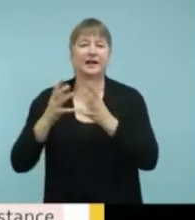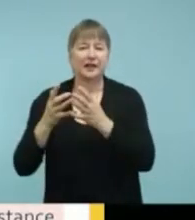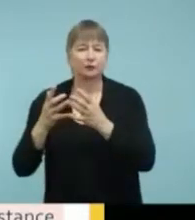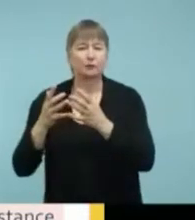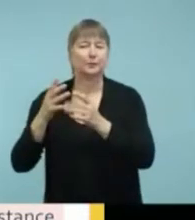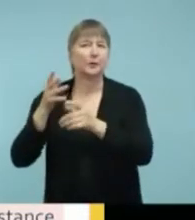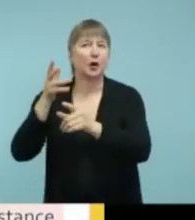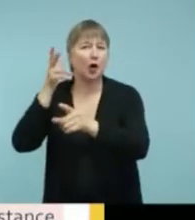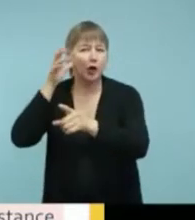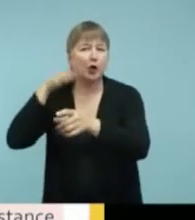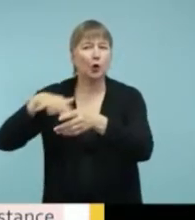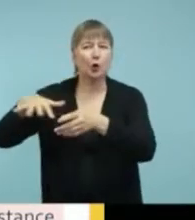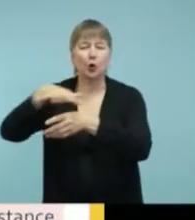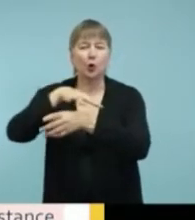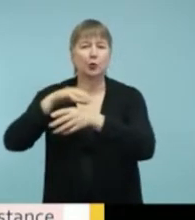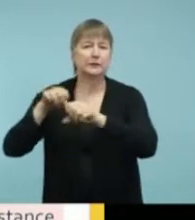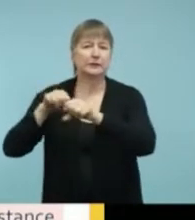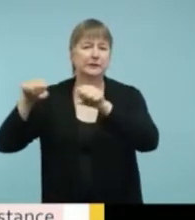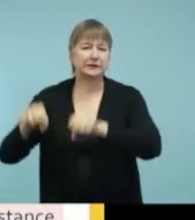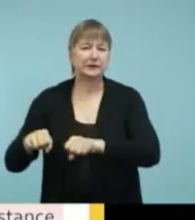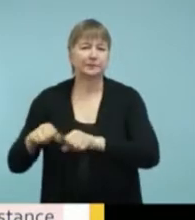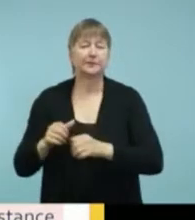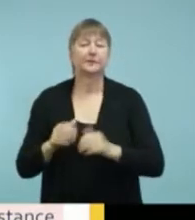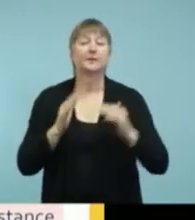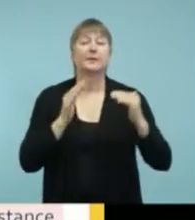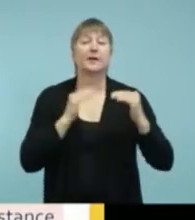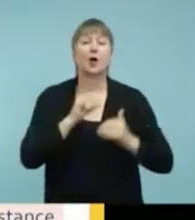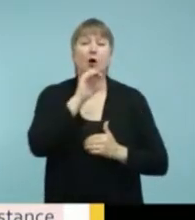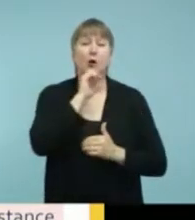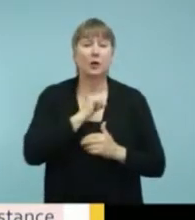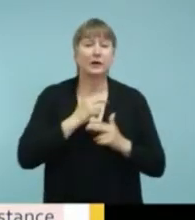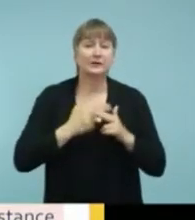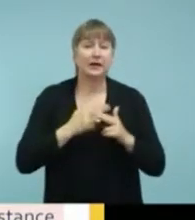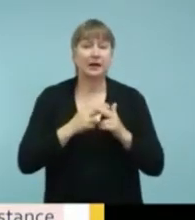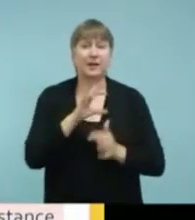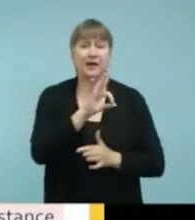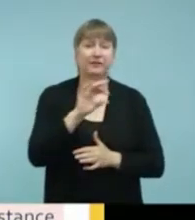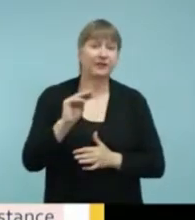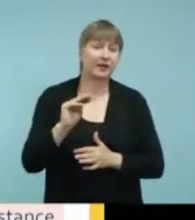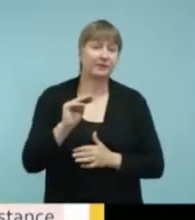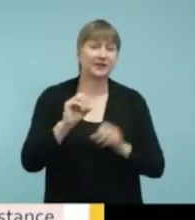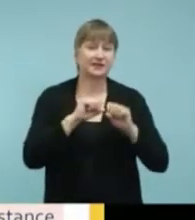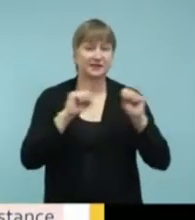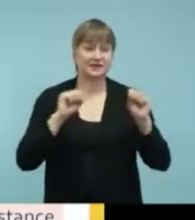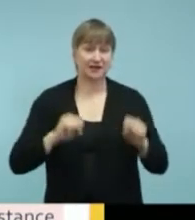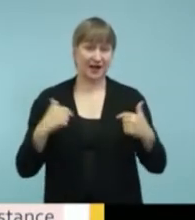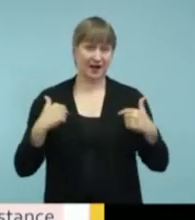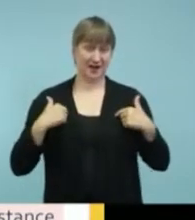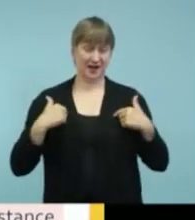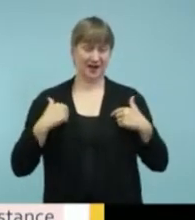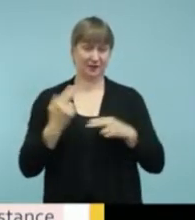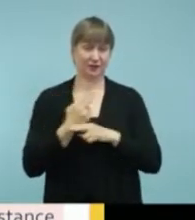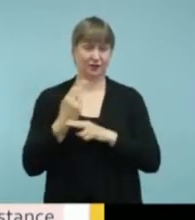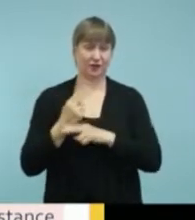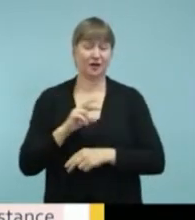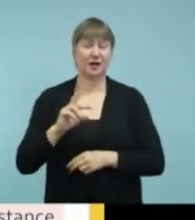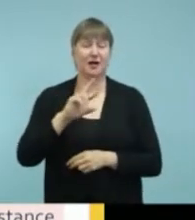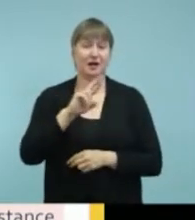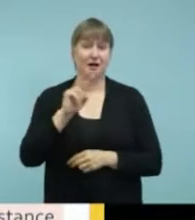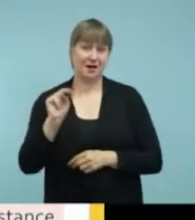pertains to many of you, what we used to call FM systems, I will now call RM HAT,